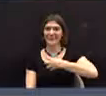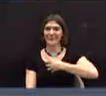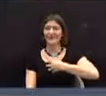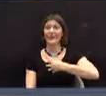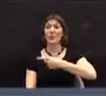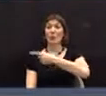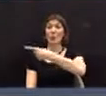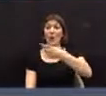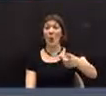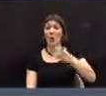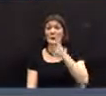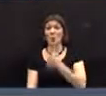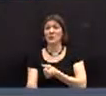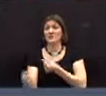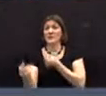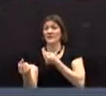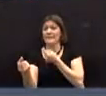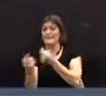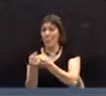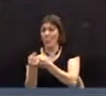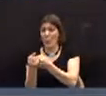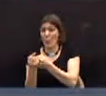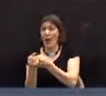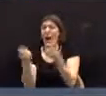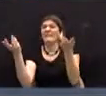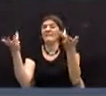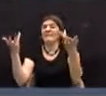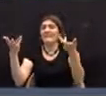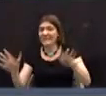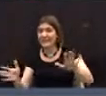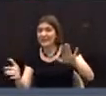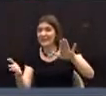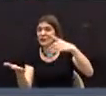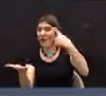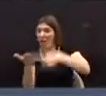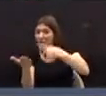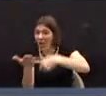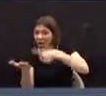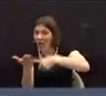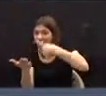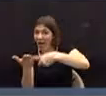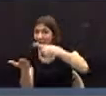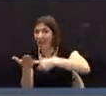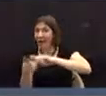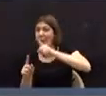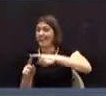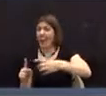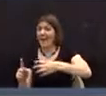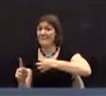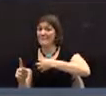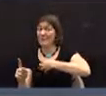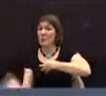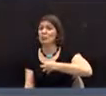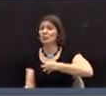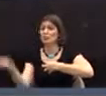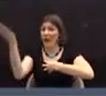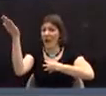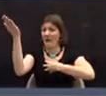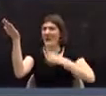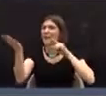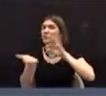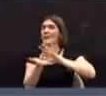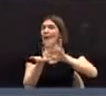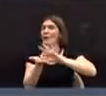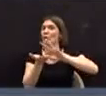in favor of suspending debate on the appeal, please rise and remain standing